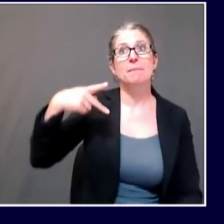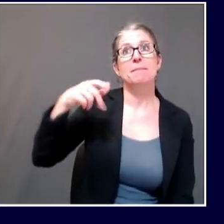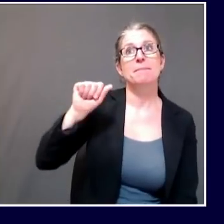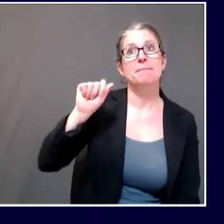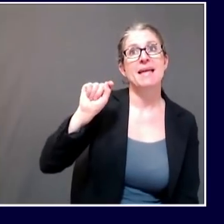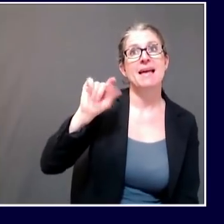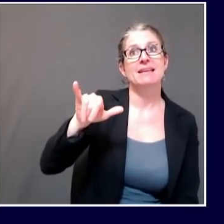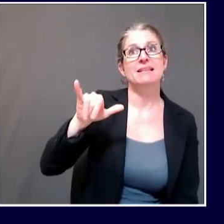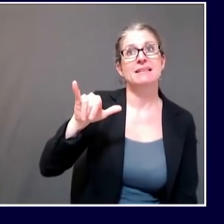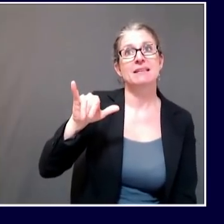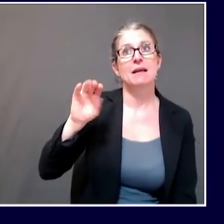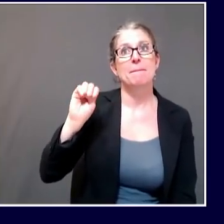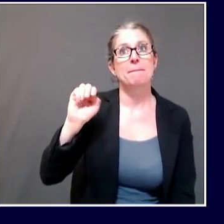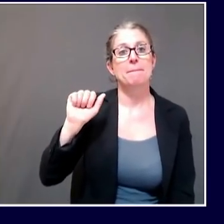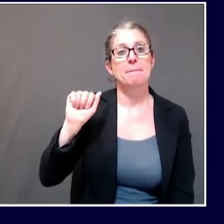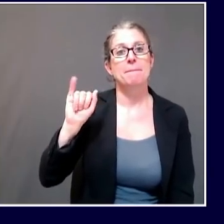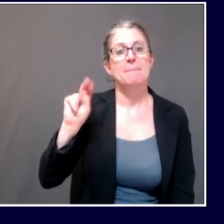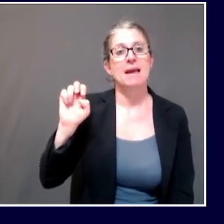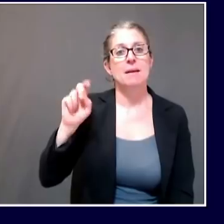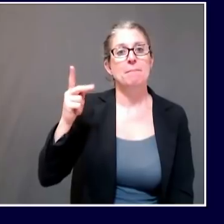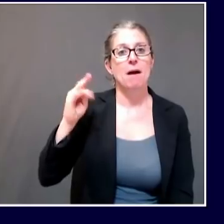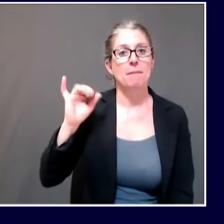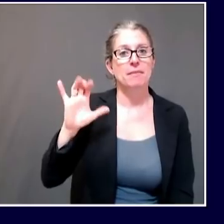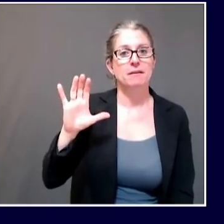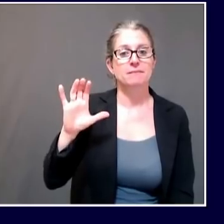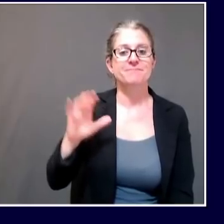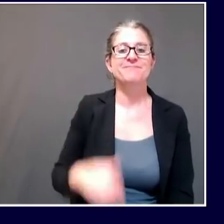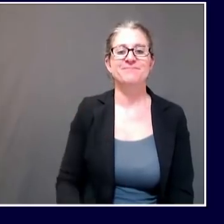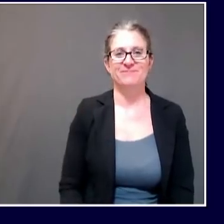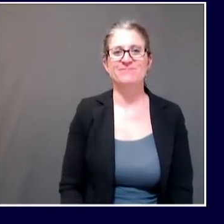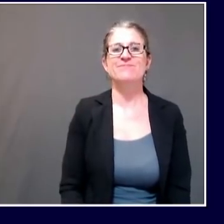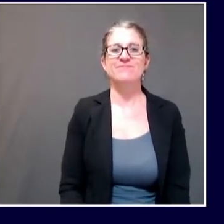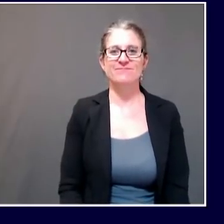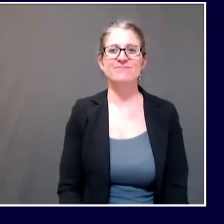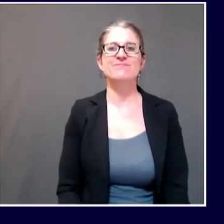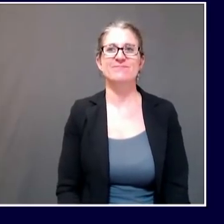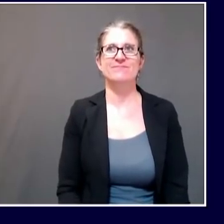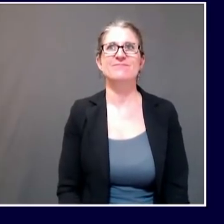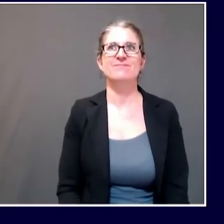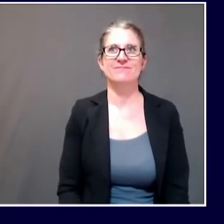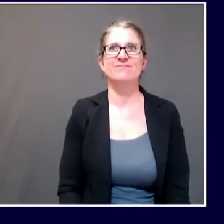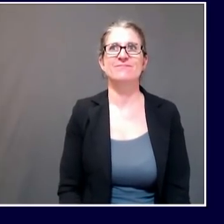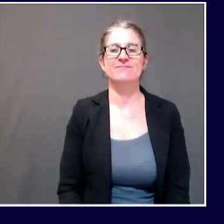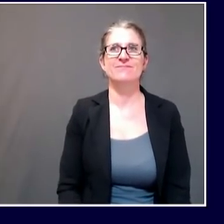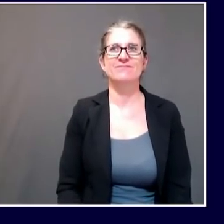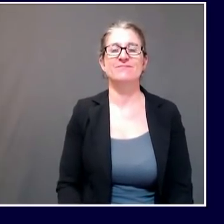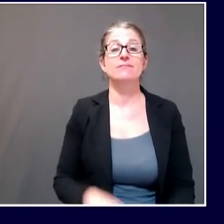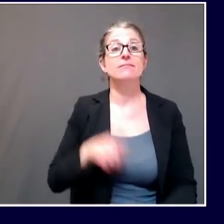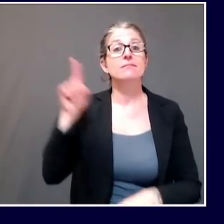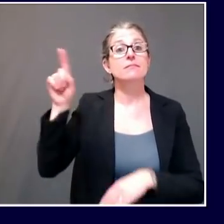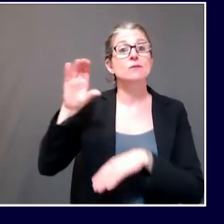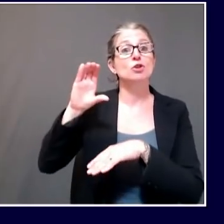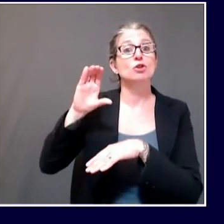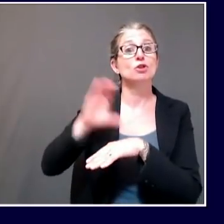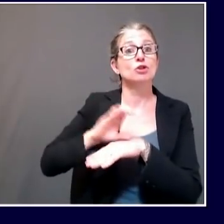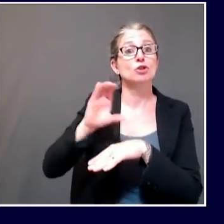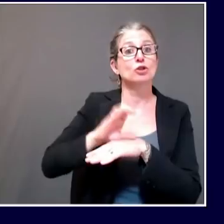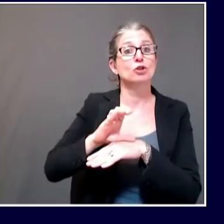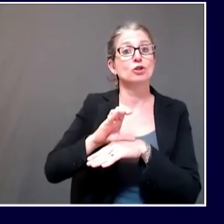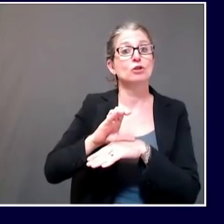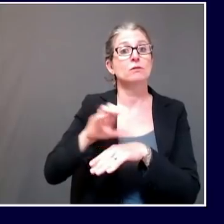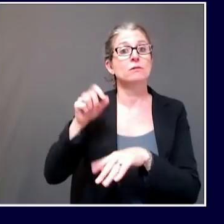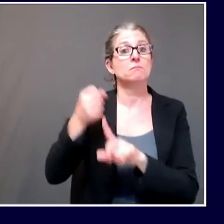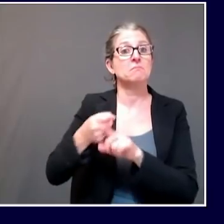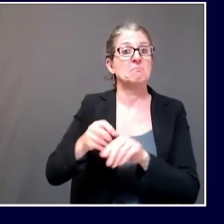Thanks very much, Dr. Shah. I've got a question related to the outbreak at the Calvary Baptist Church. Um, it held the church health services